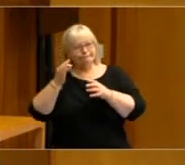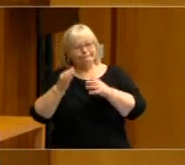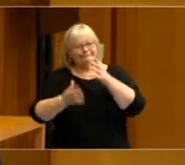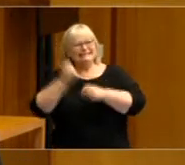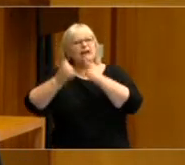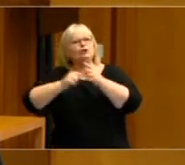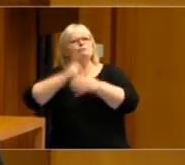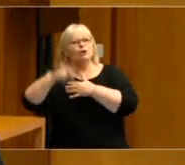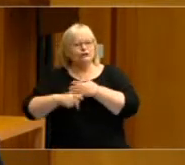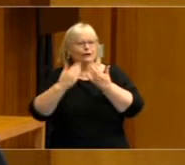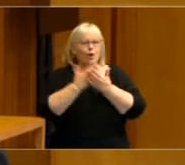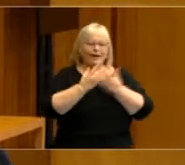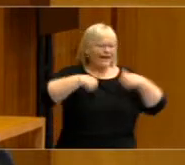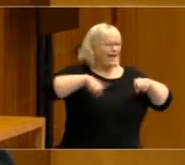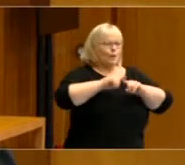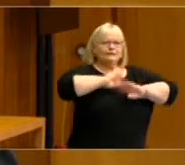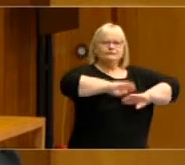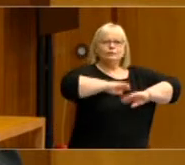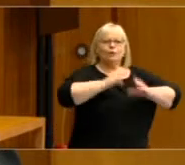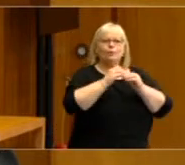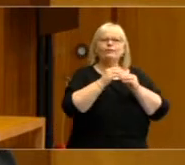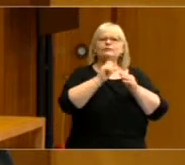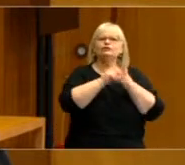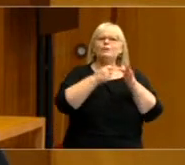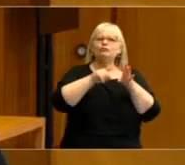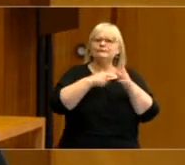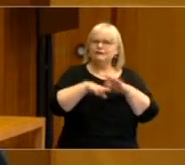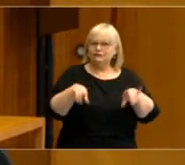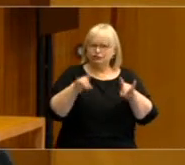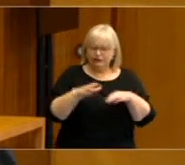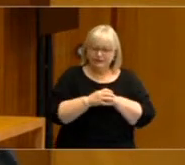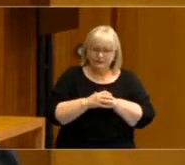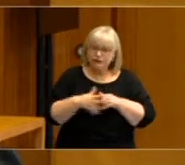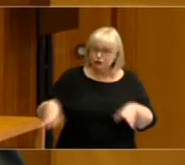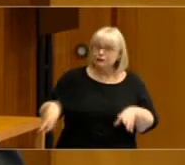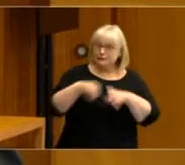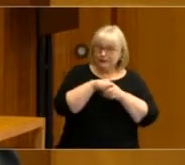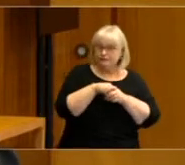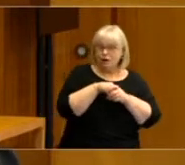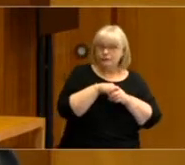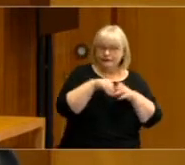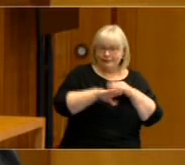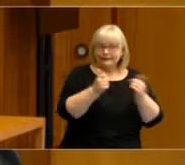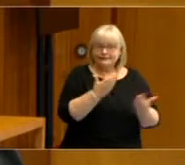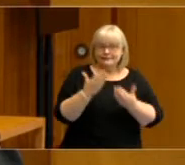and satisfaction with democracy in Australia and has contributed to the election studies since 2013.